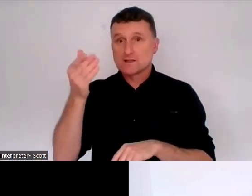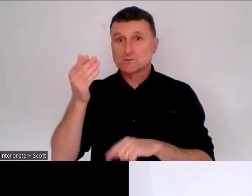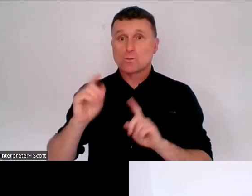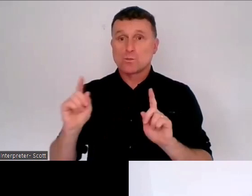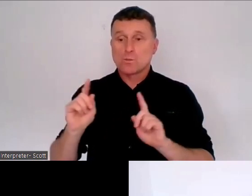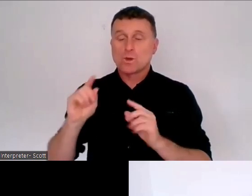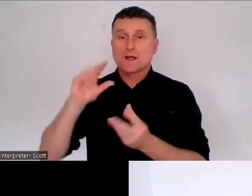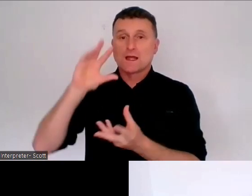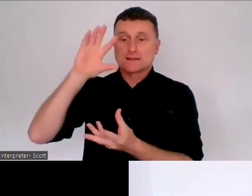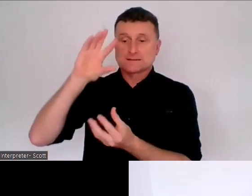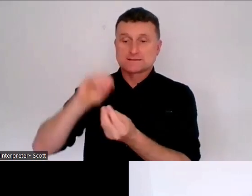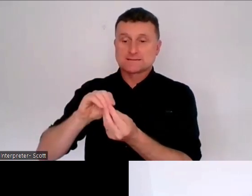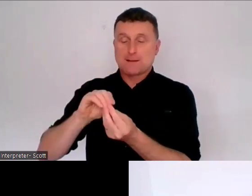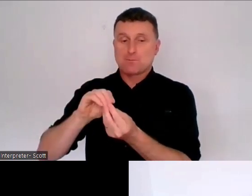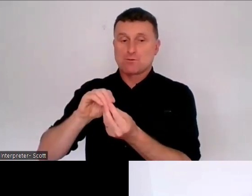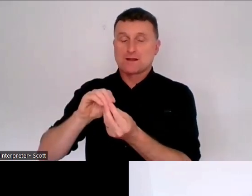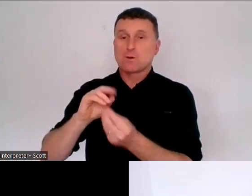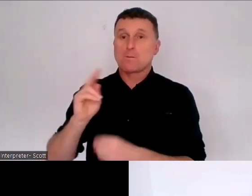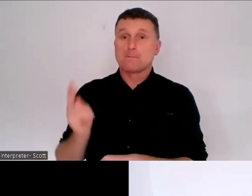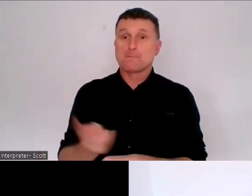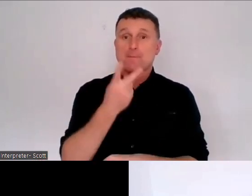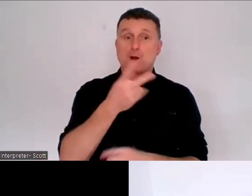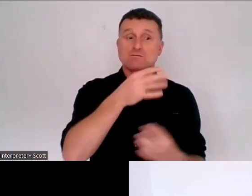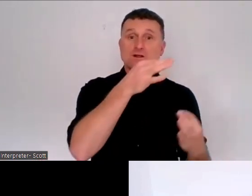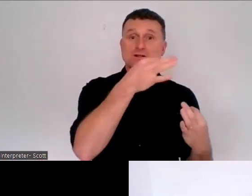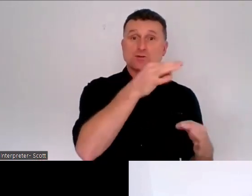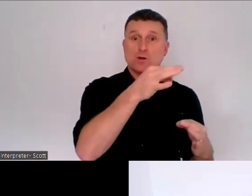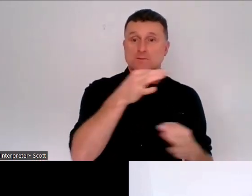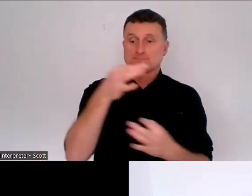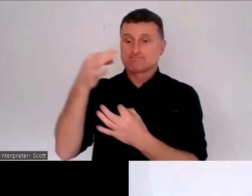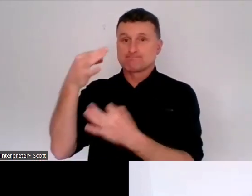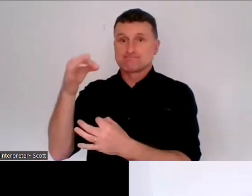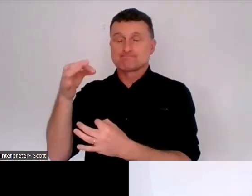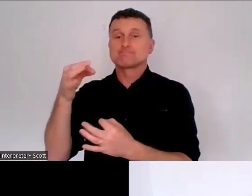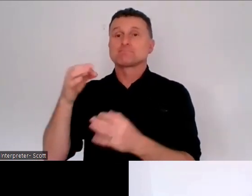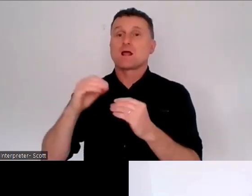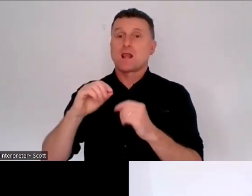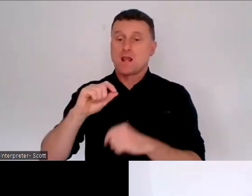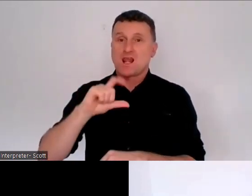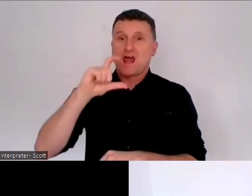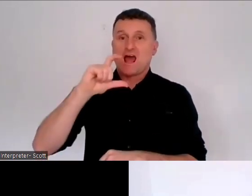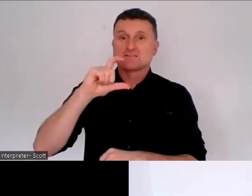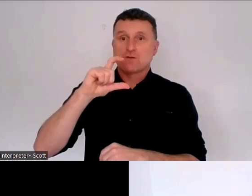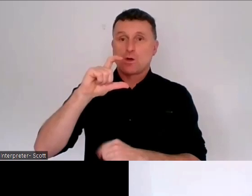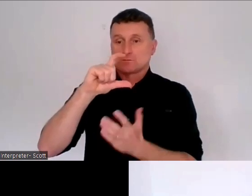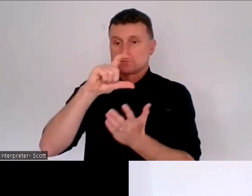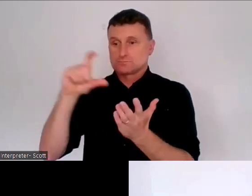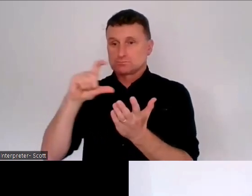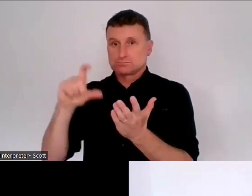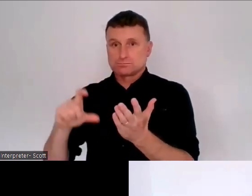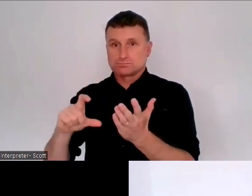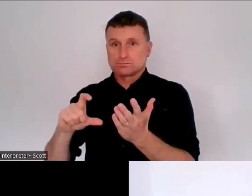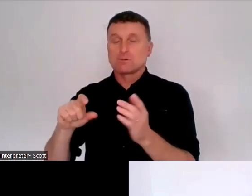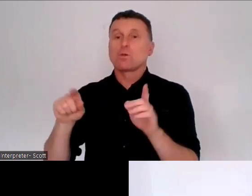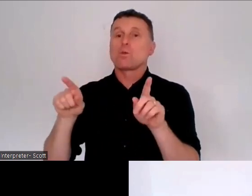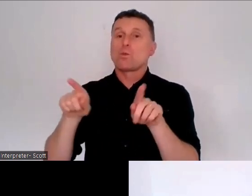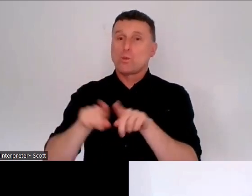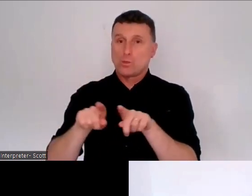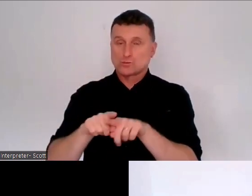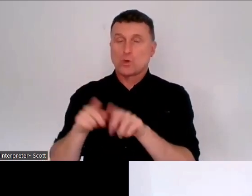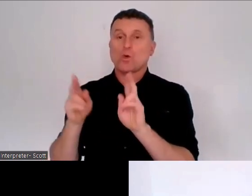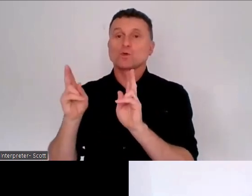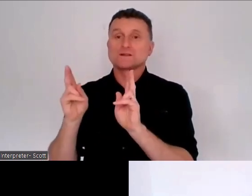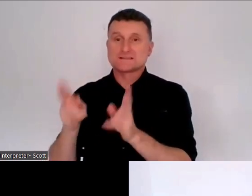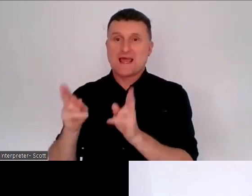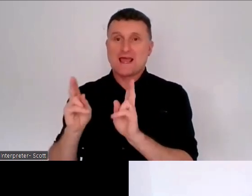the issues paper and the summary are available in large font format as well as standard format, but the summary is also